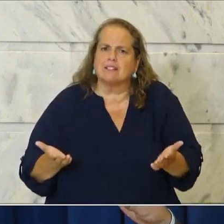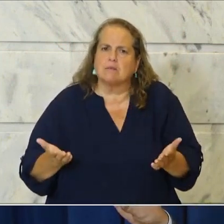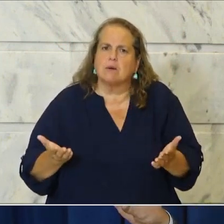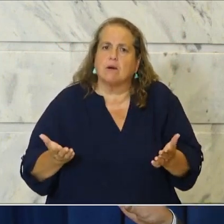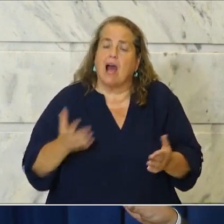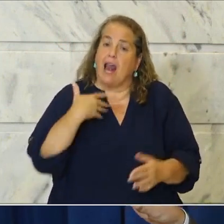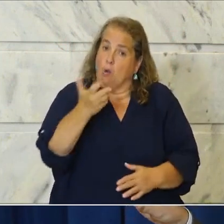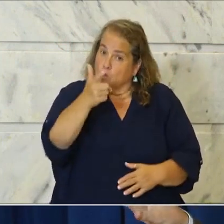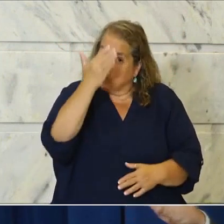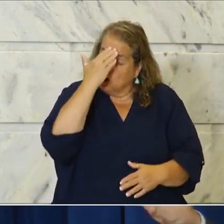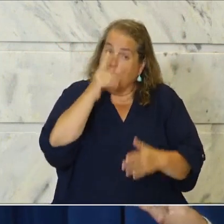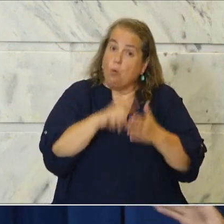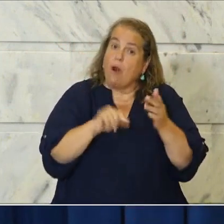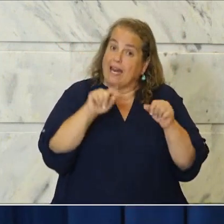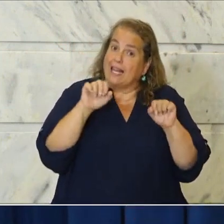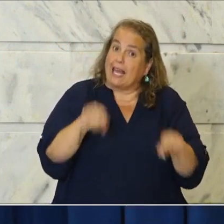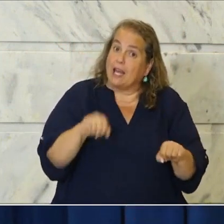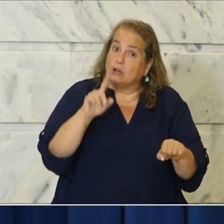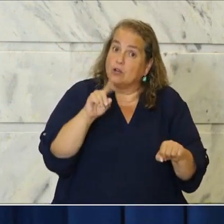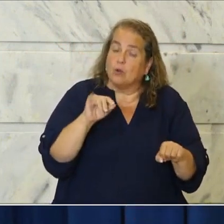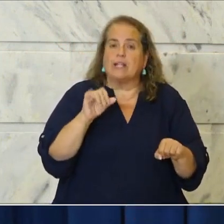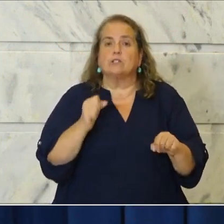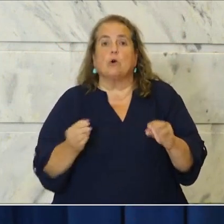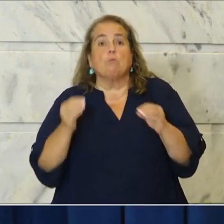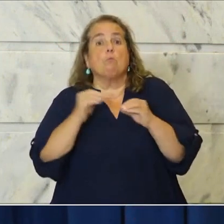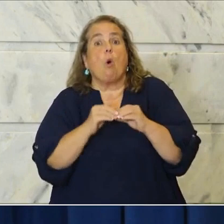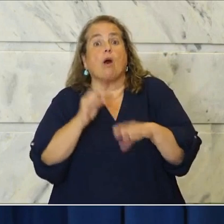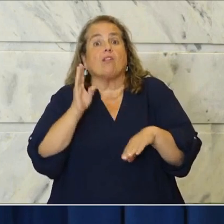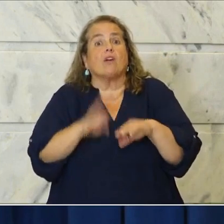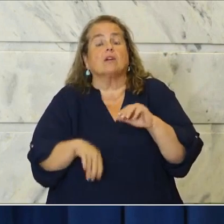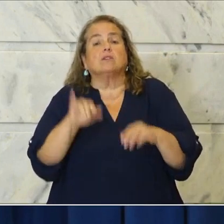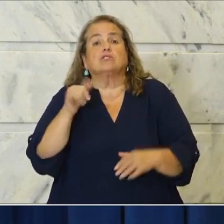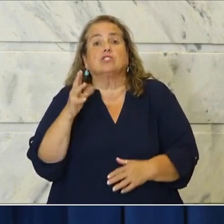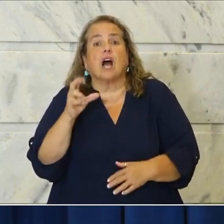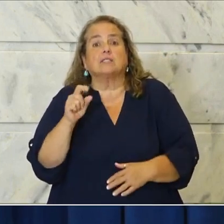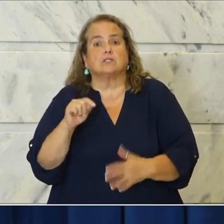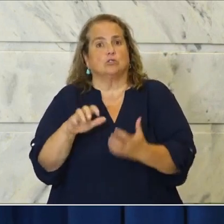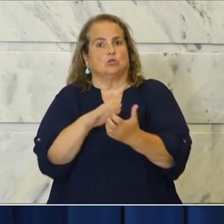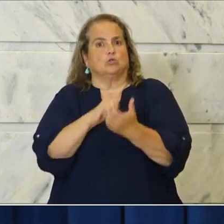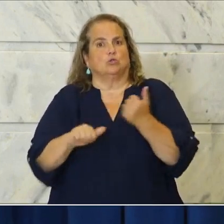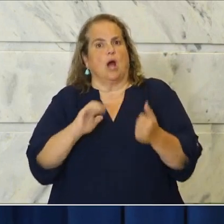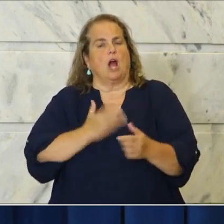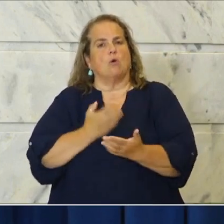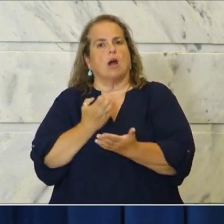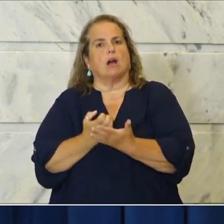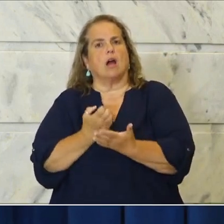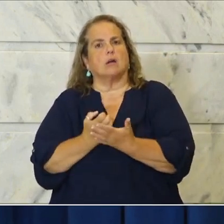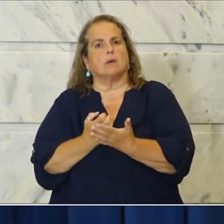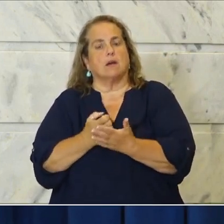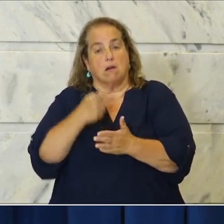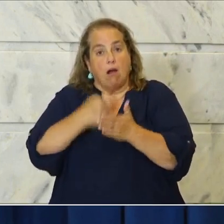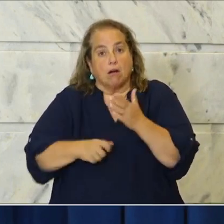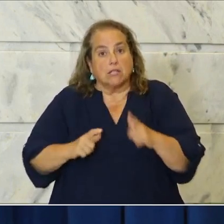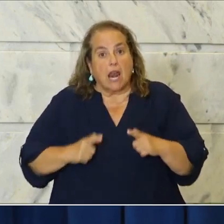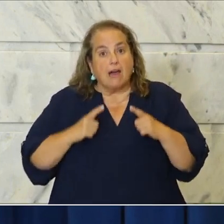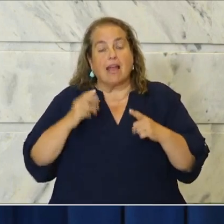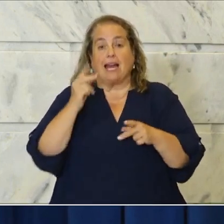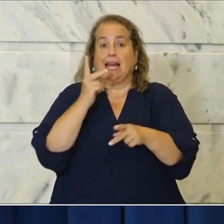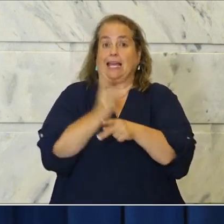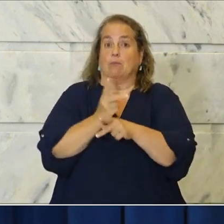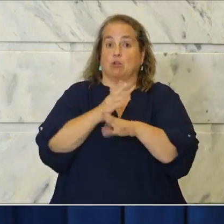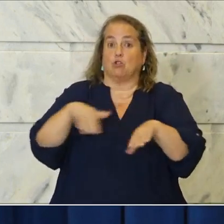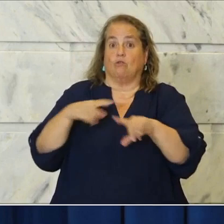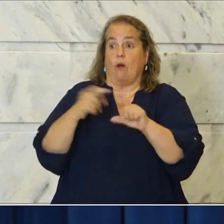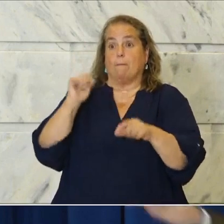would do more than just destroy our economy, cost lives and keep kids from being back in